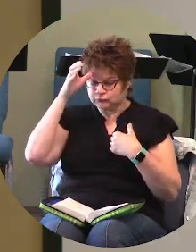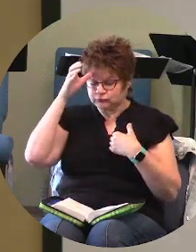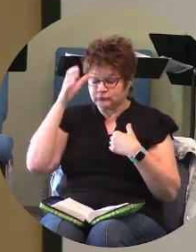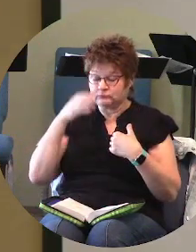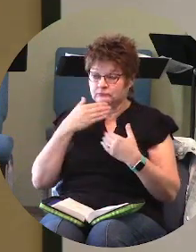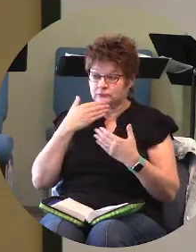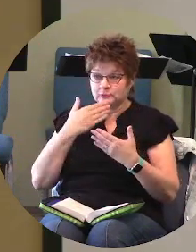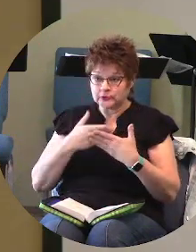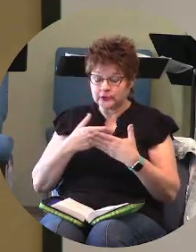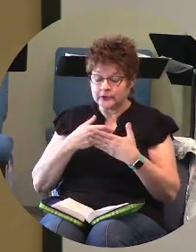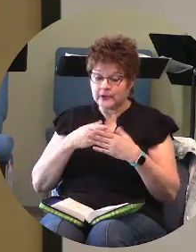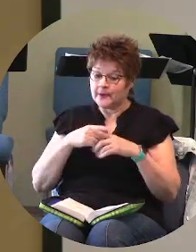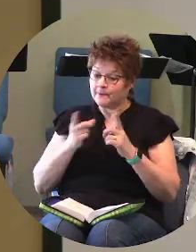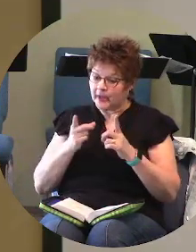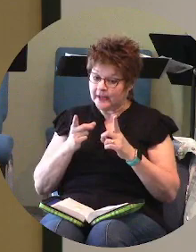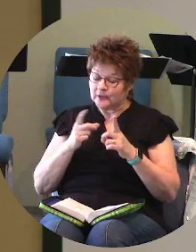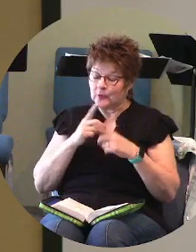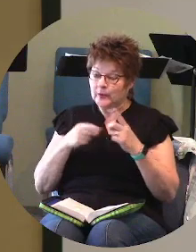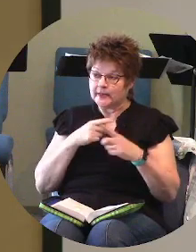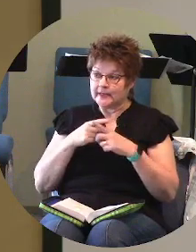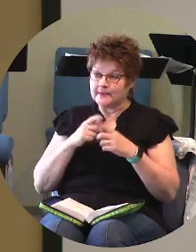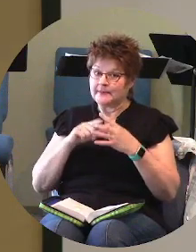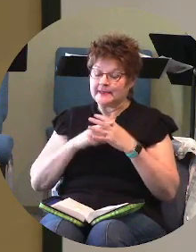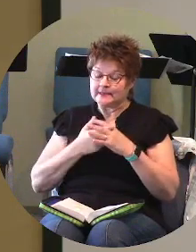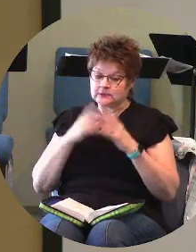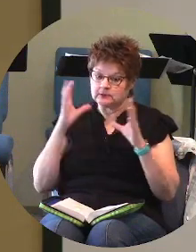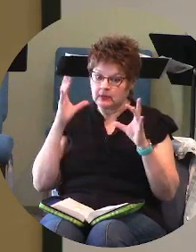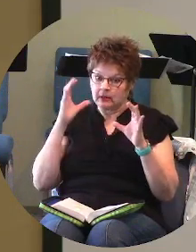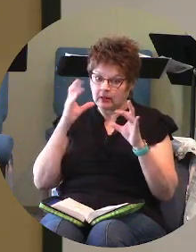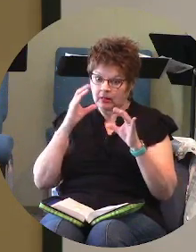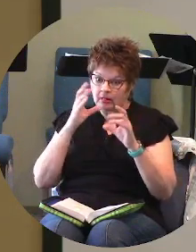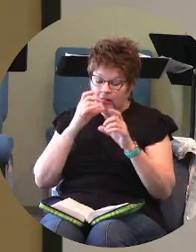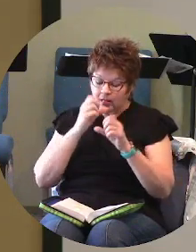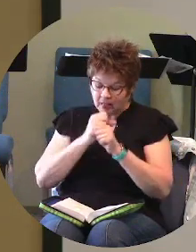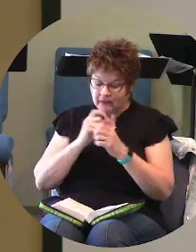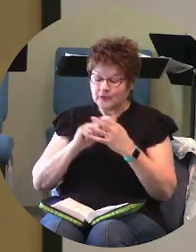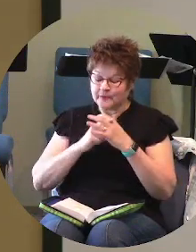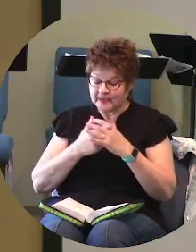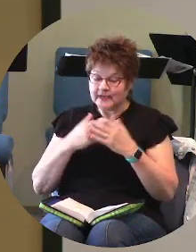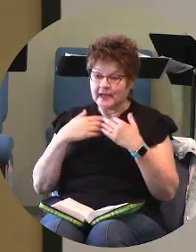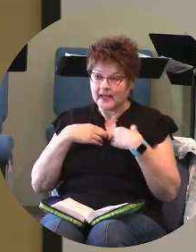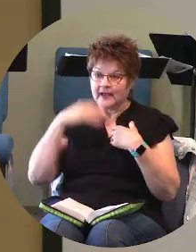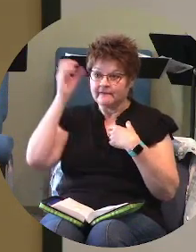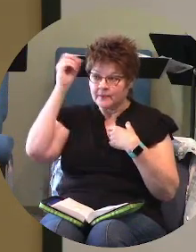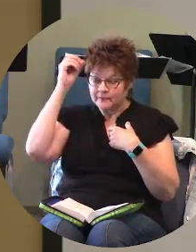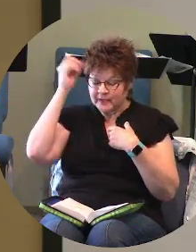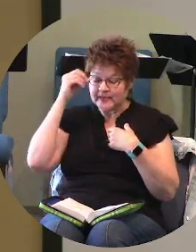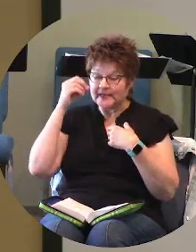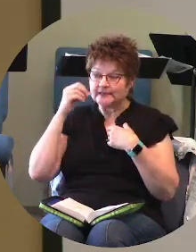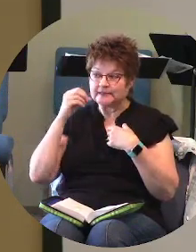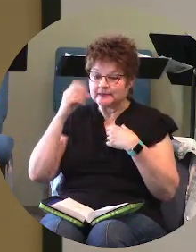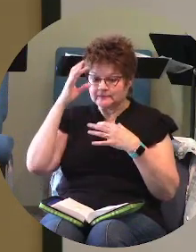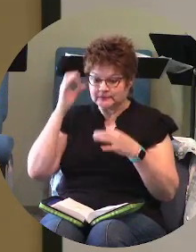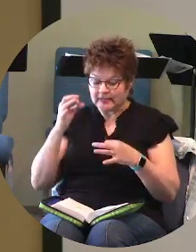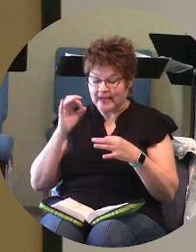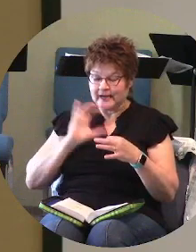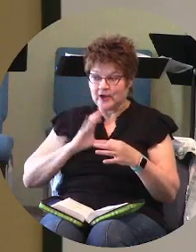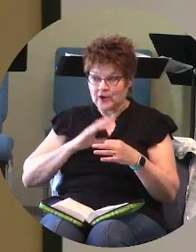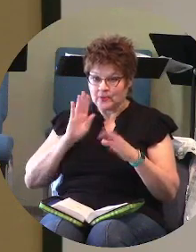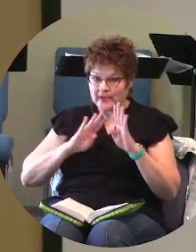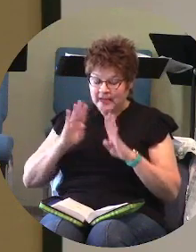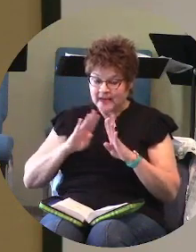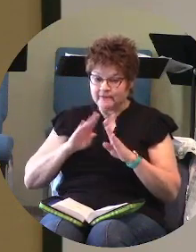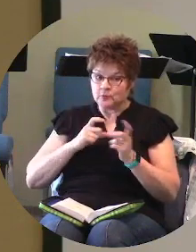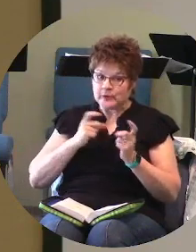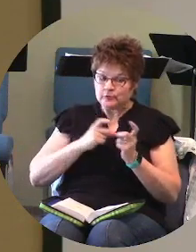to grip us and capture us and we begin to have opinions that dictate how we behave how we treat